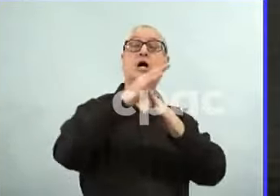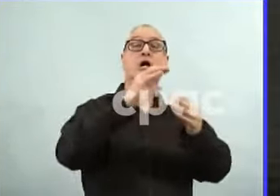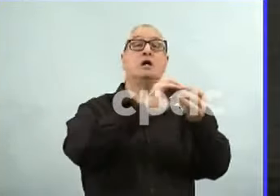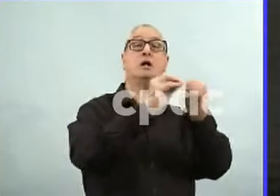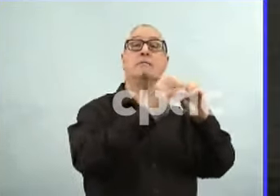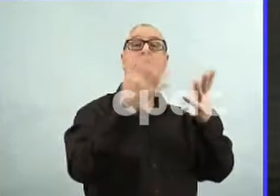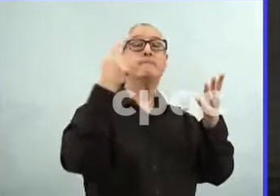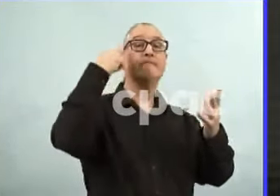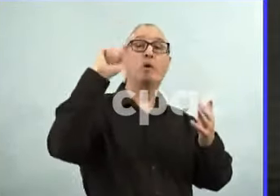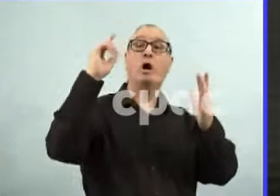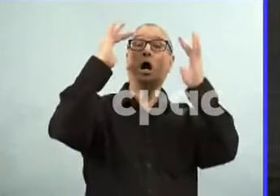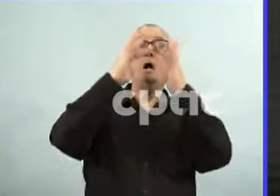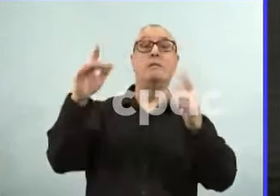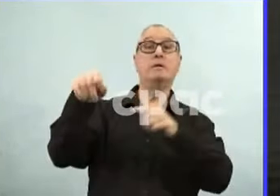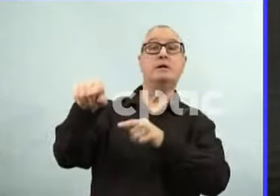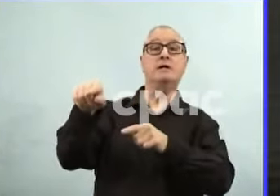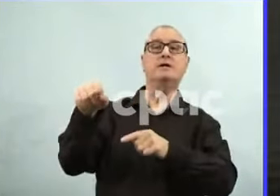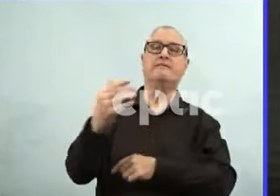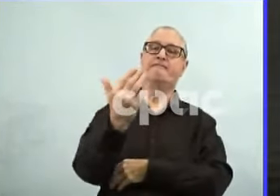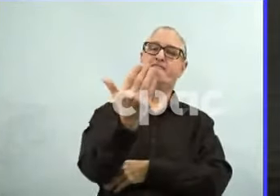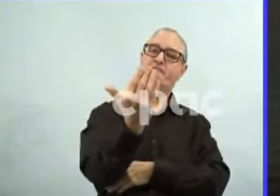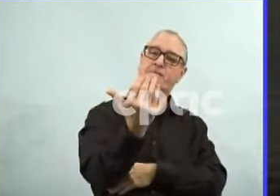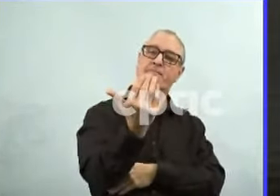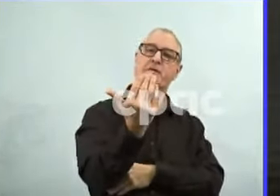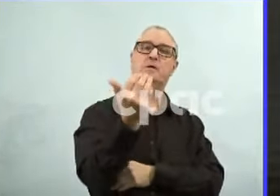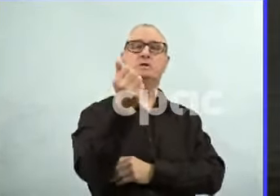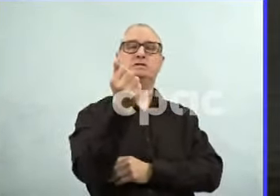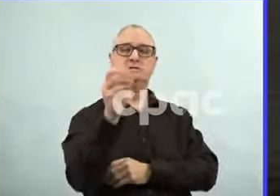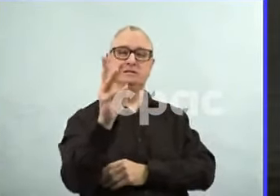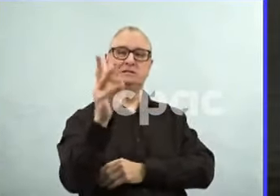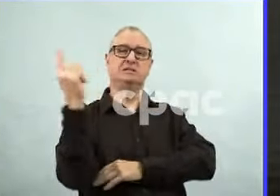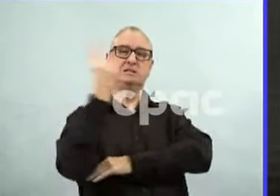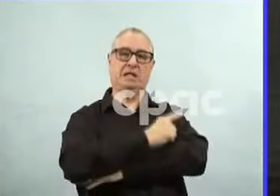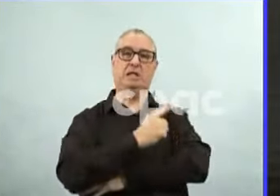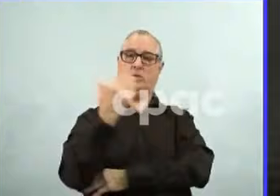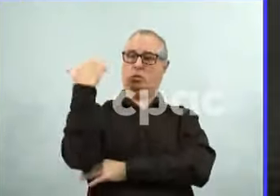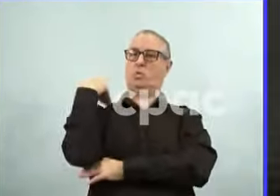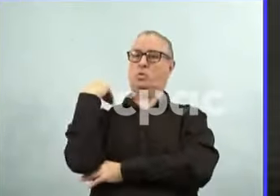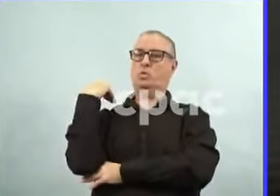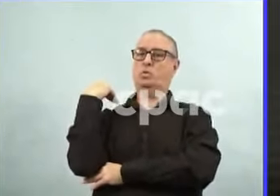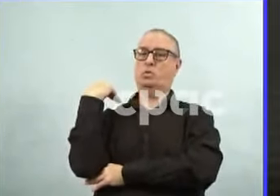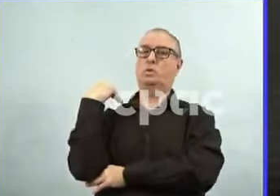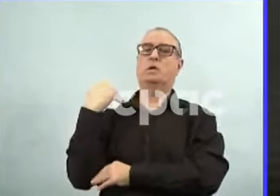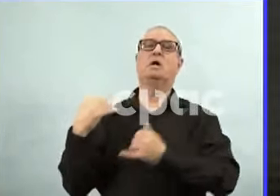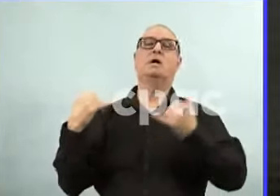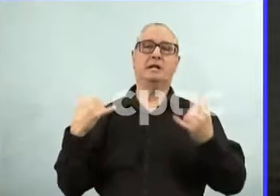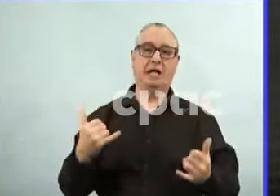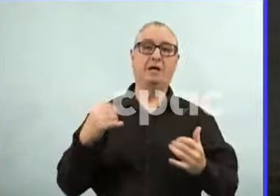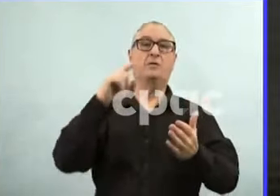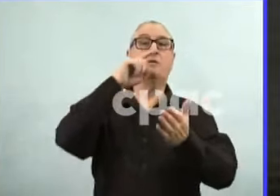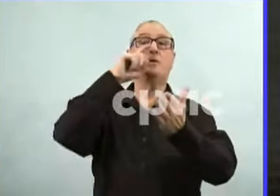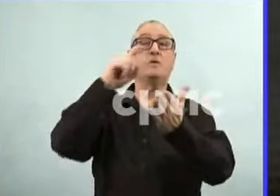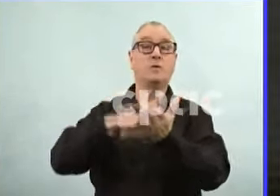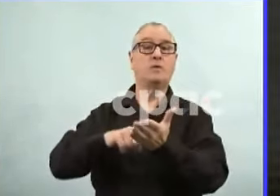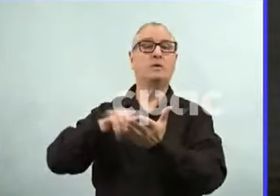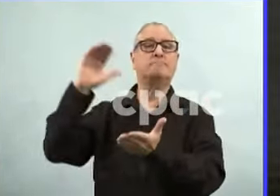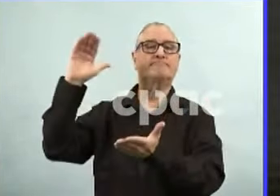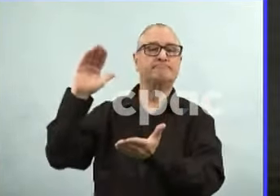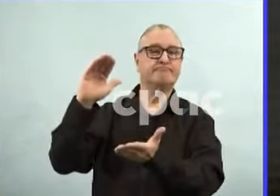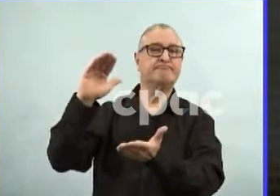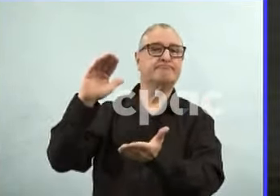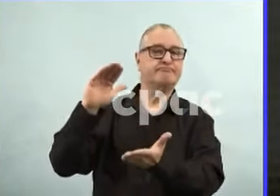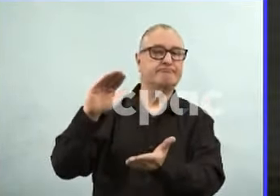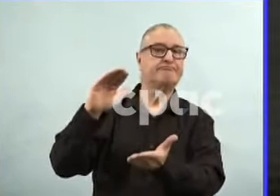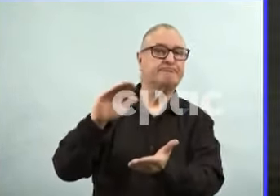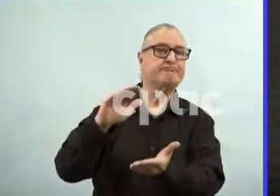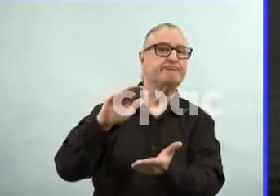ICU prevalence peaked, it would have been about 10 days ago as well. So we are seeing that decline. There's a number of different indicators showing that. There's less